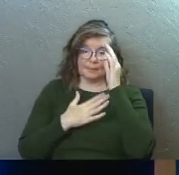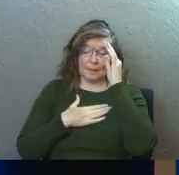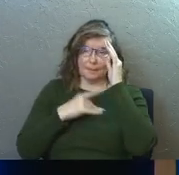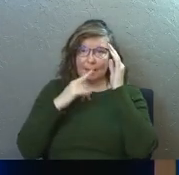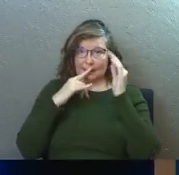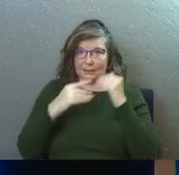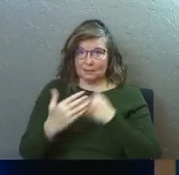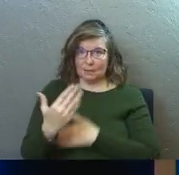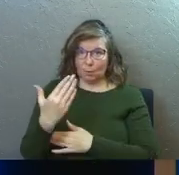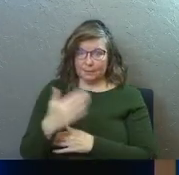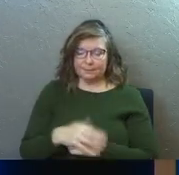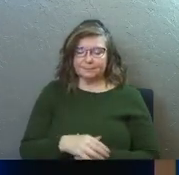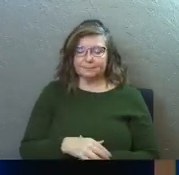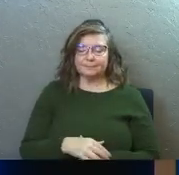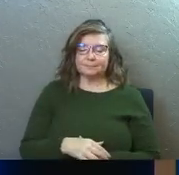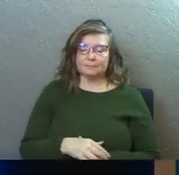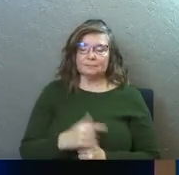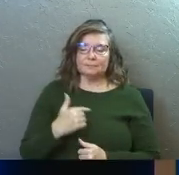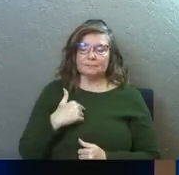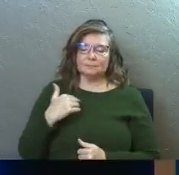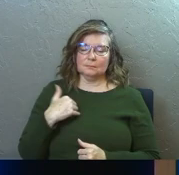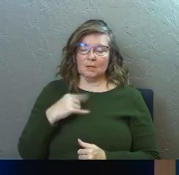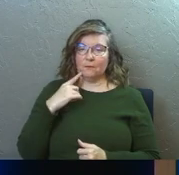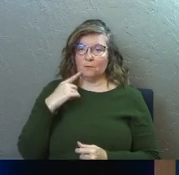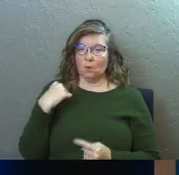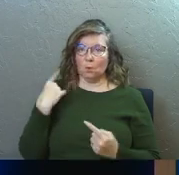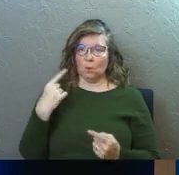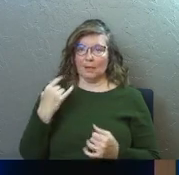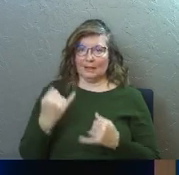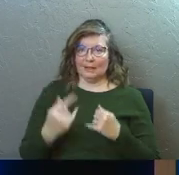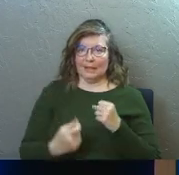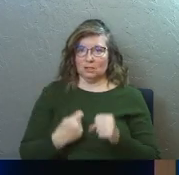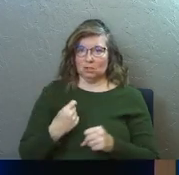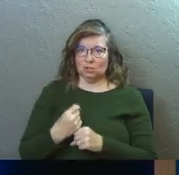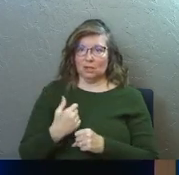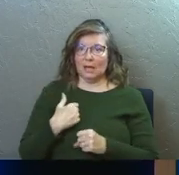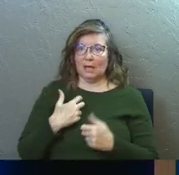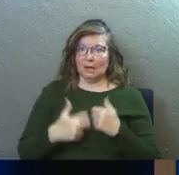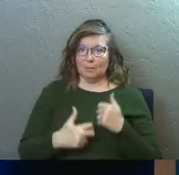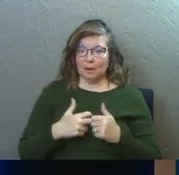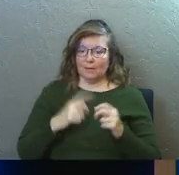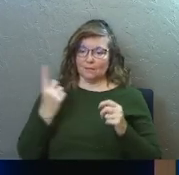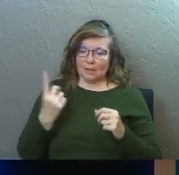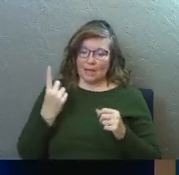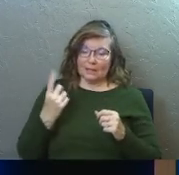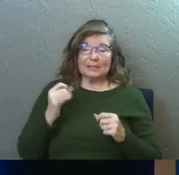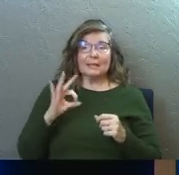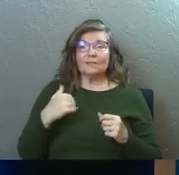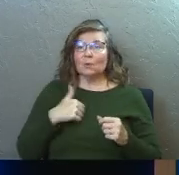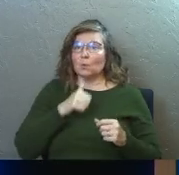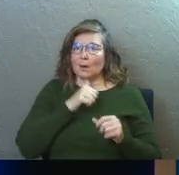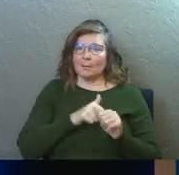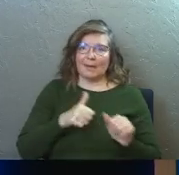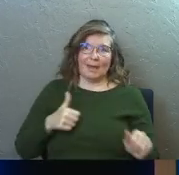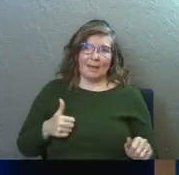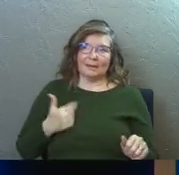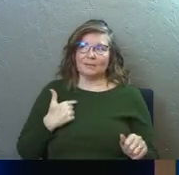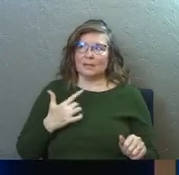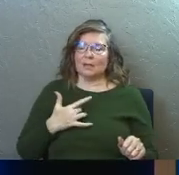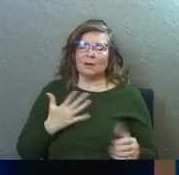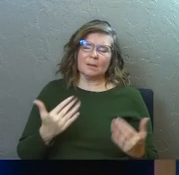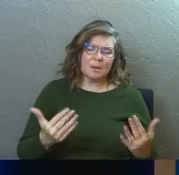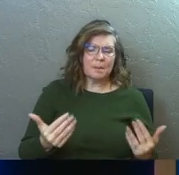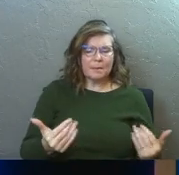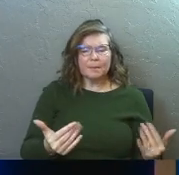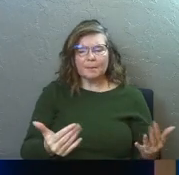My kids in the morning, I had a, for a while at the end of this last year, just had a problem of constantly, like, even if we weren't behind, right? Just being